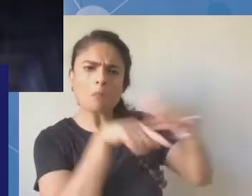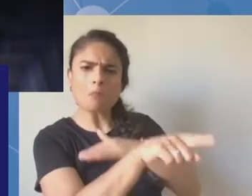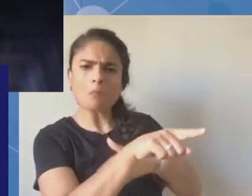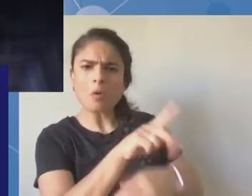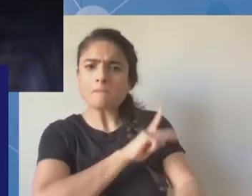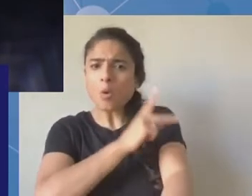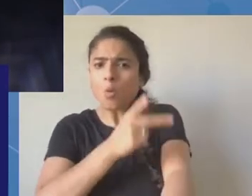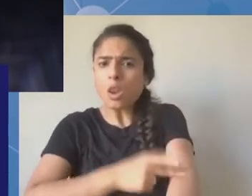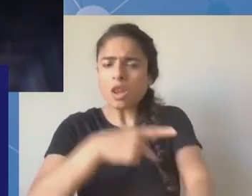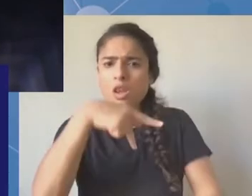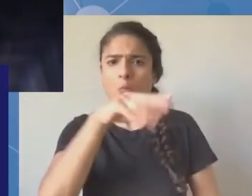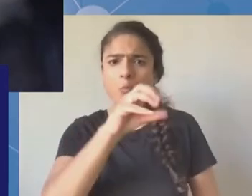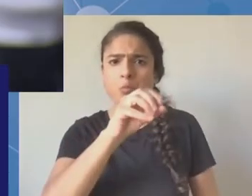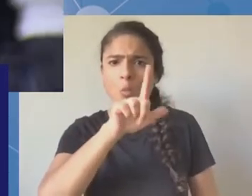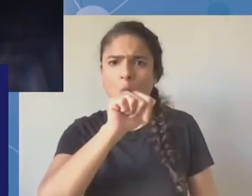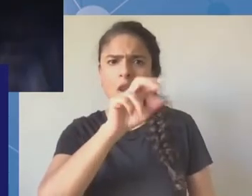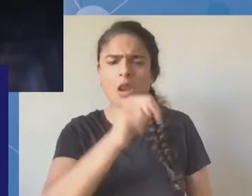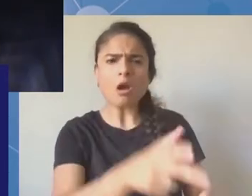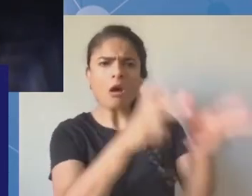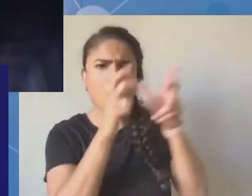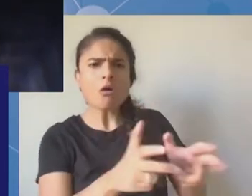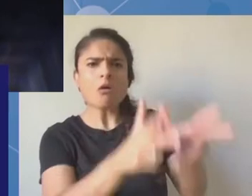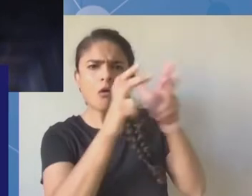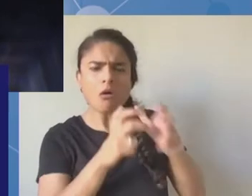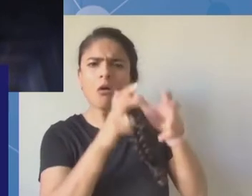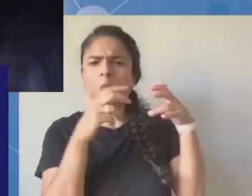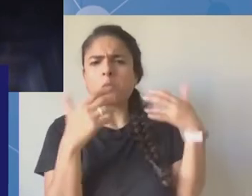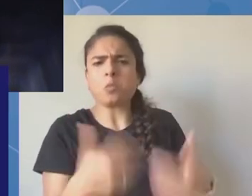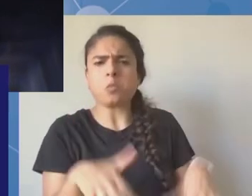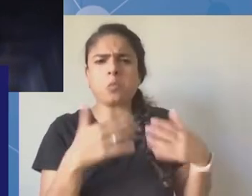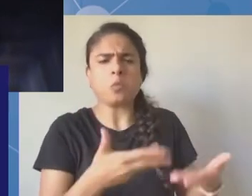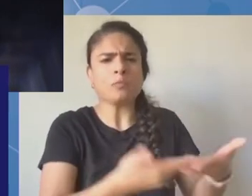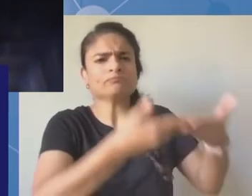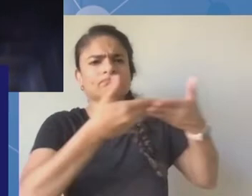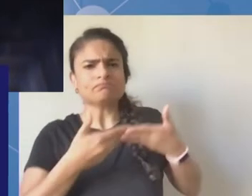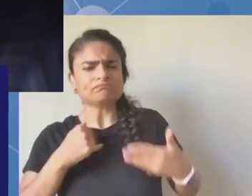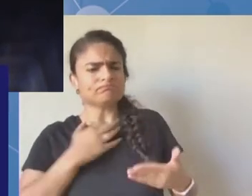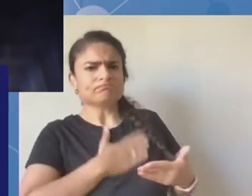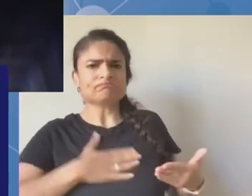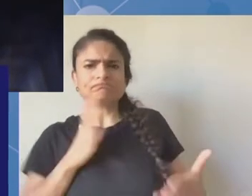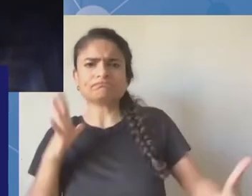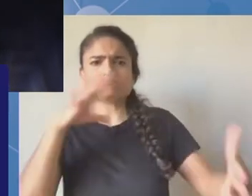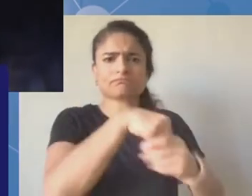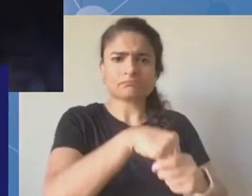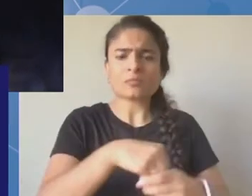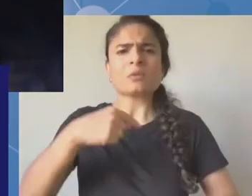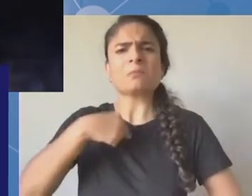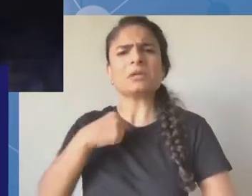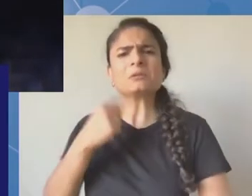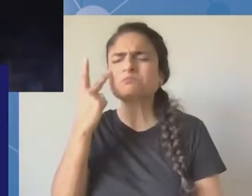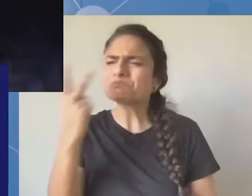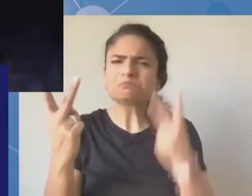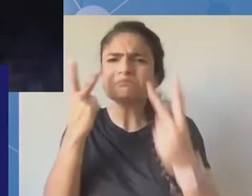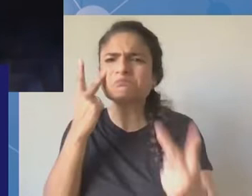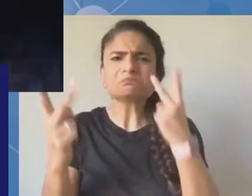avoided, but it's a major dilemma. And I'm stressing on the fact that people's life was at stake due to those